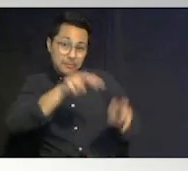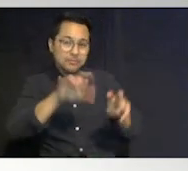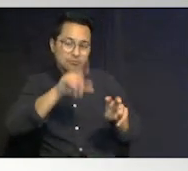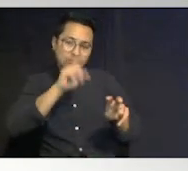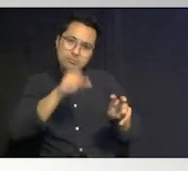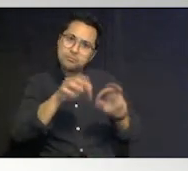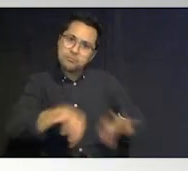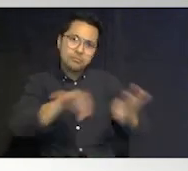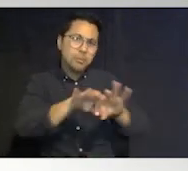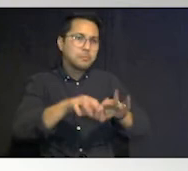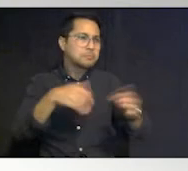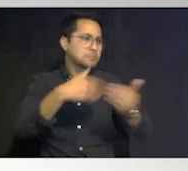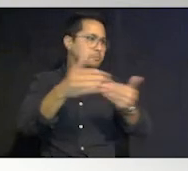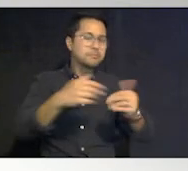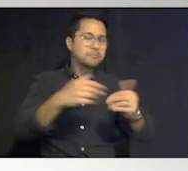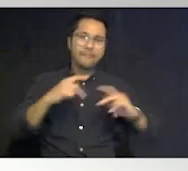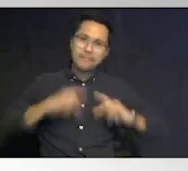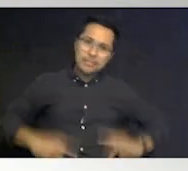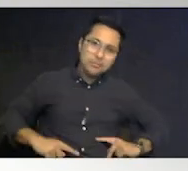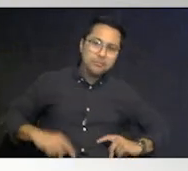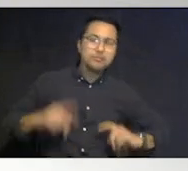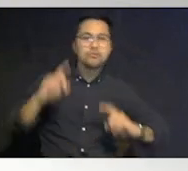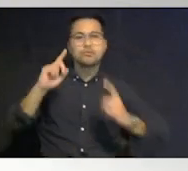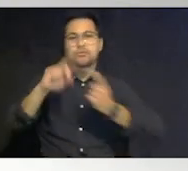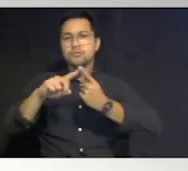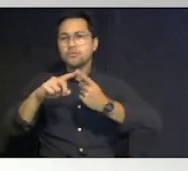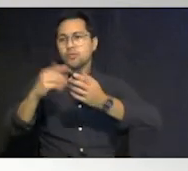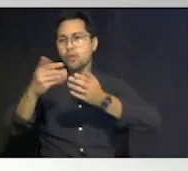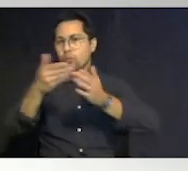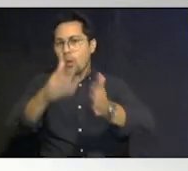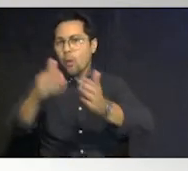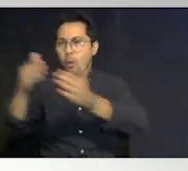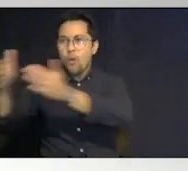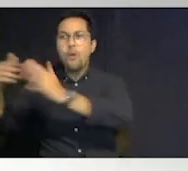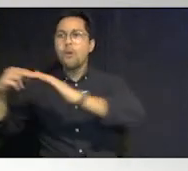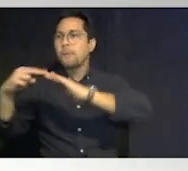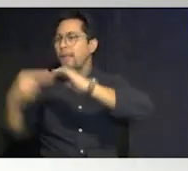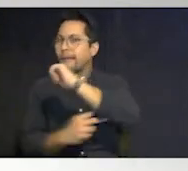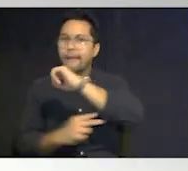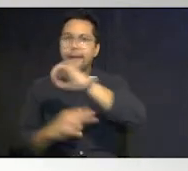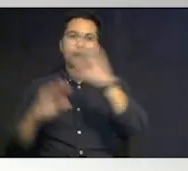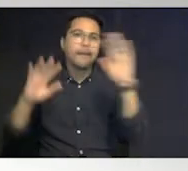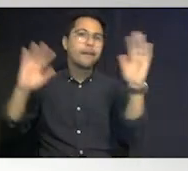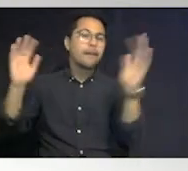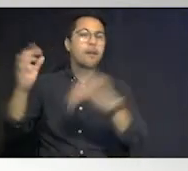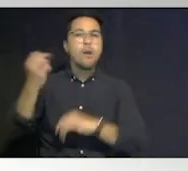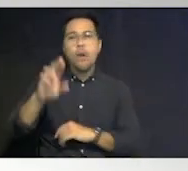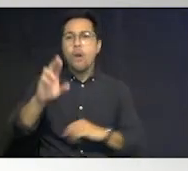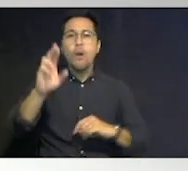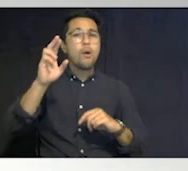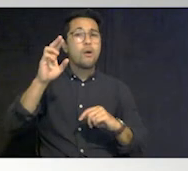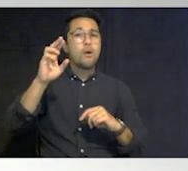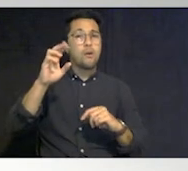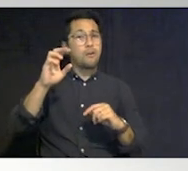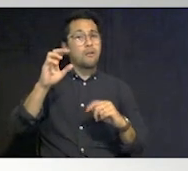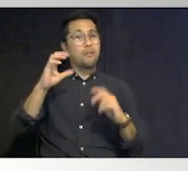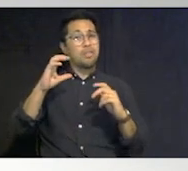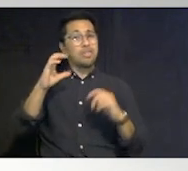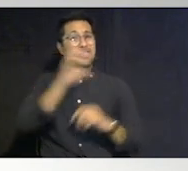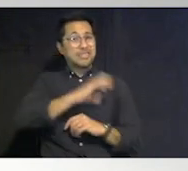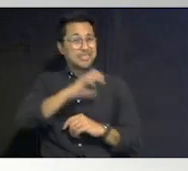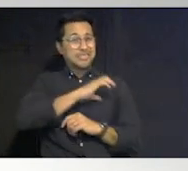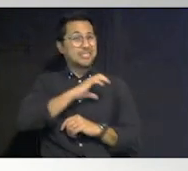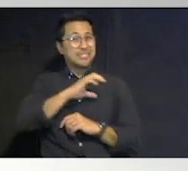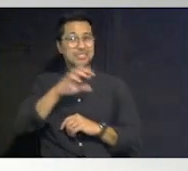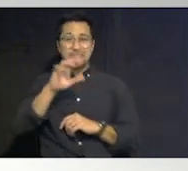whether it's physical damage assessment to the infrastructure or it's unmet needs of the citizens in any given community it